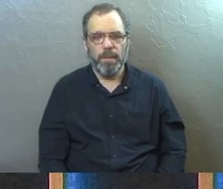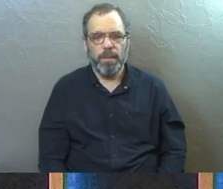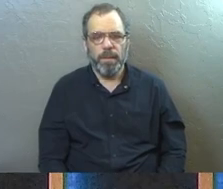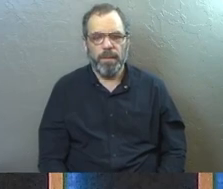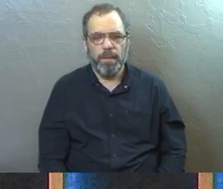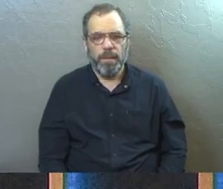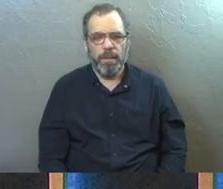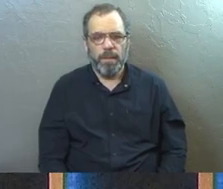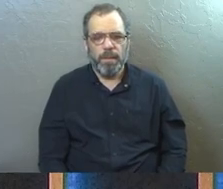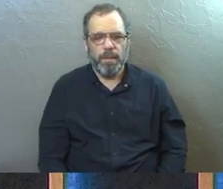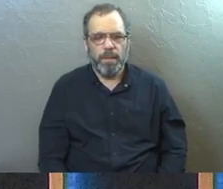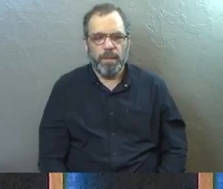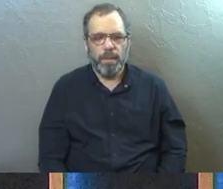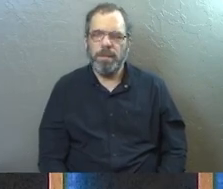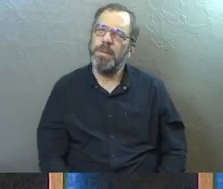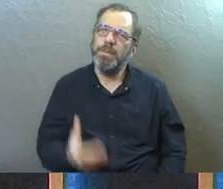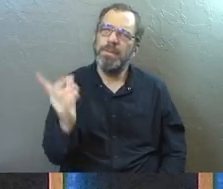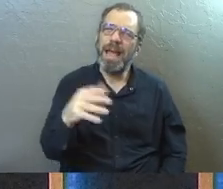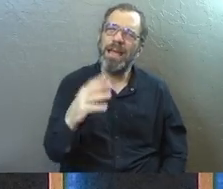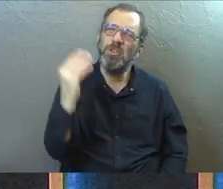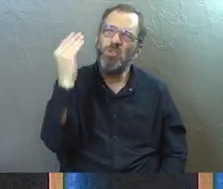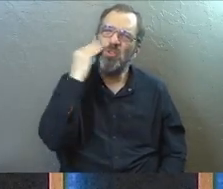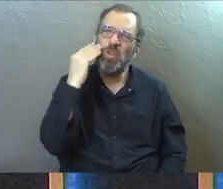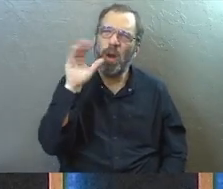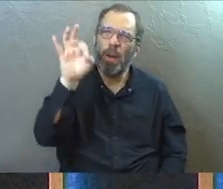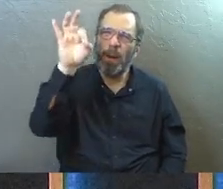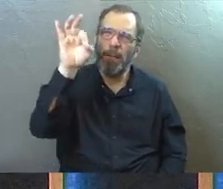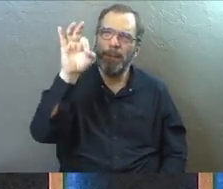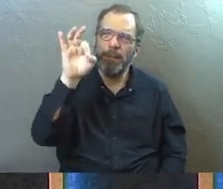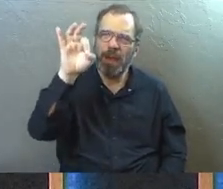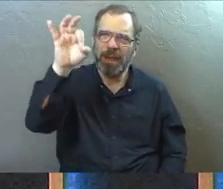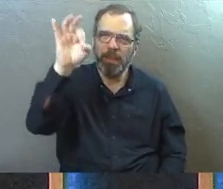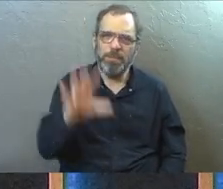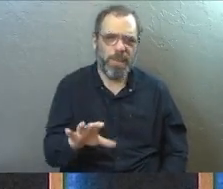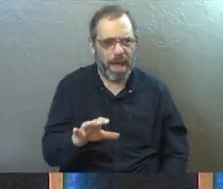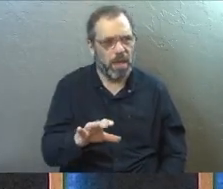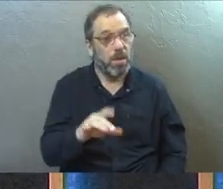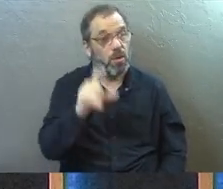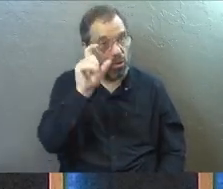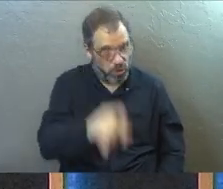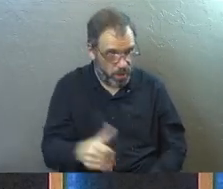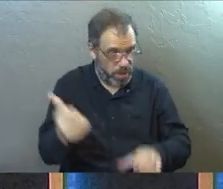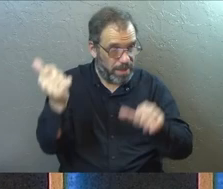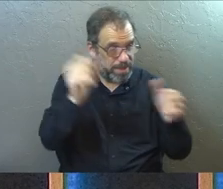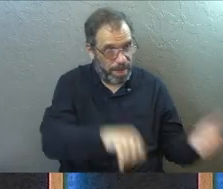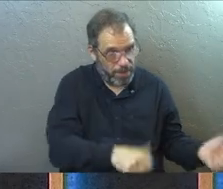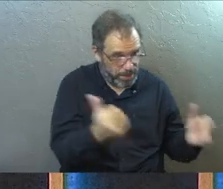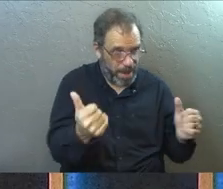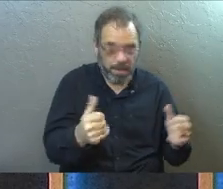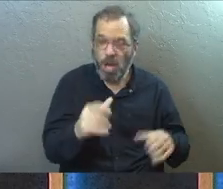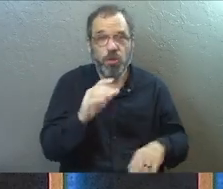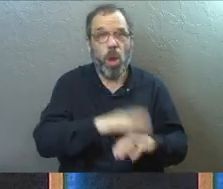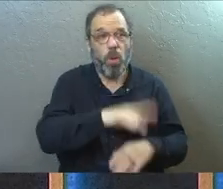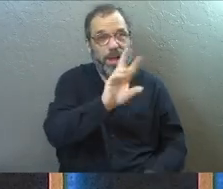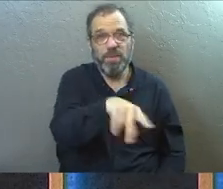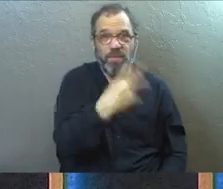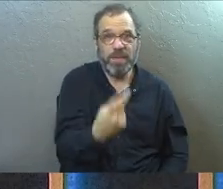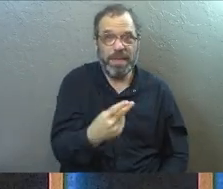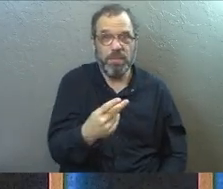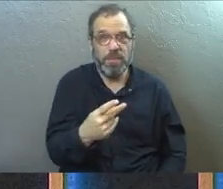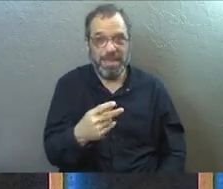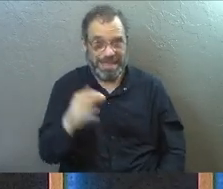Again, you would almost imagine that like a modern preacher, Philip would be saying, you should get baptized. Instead, it's the flip.